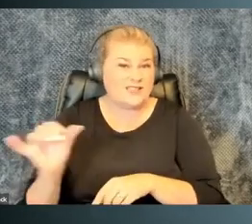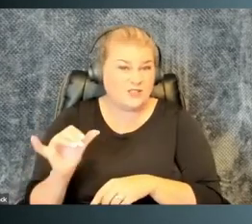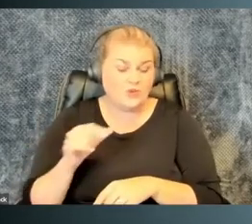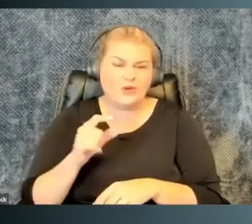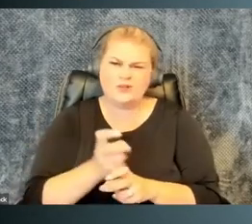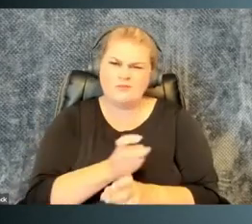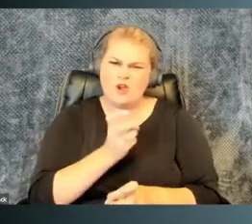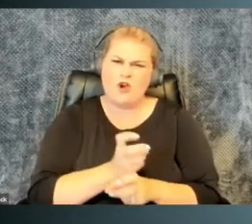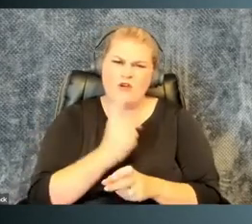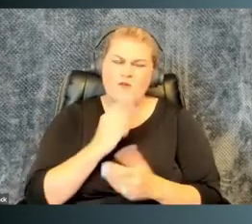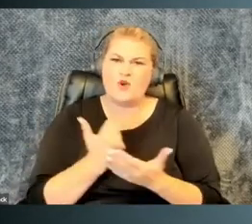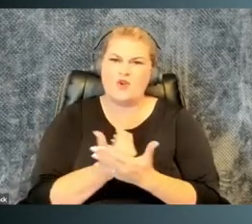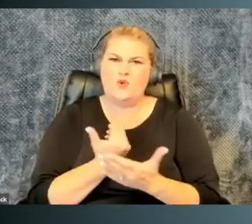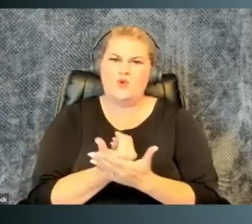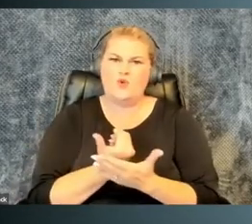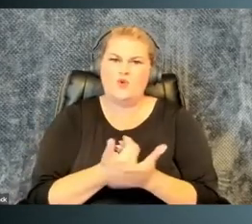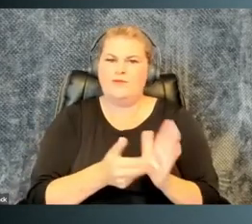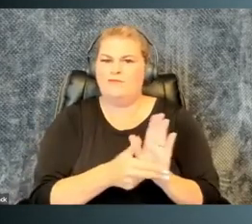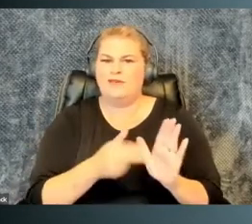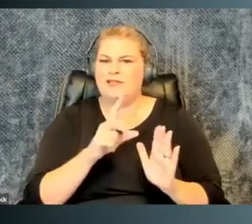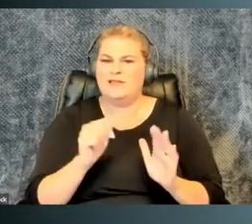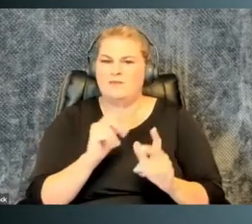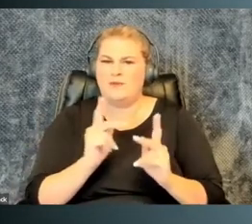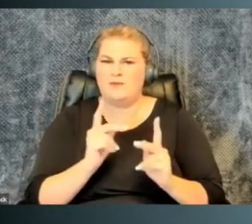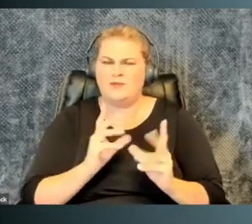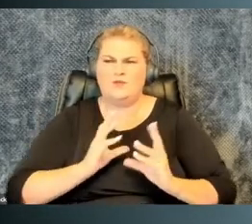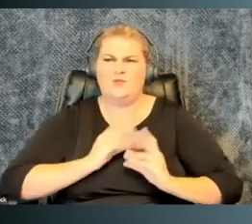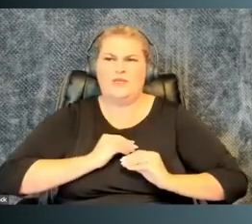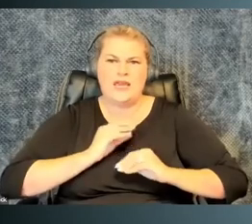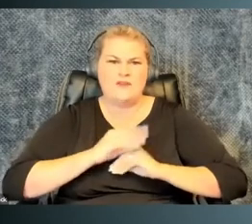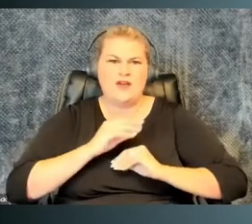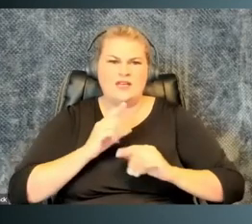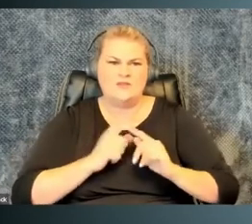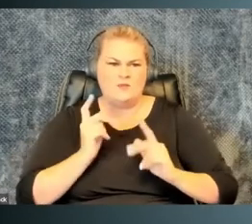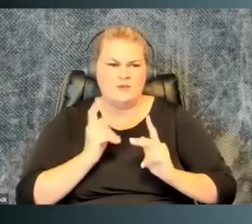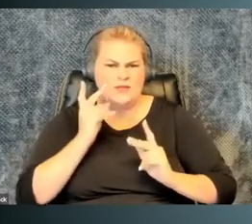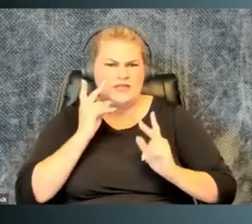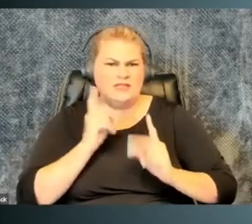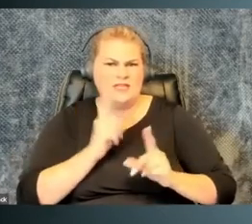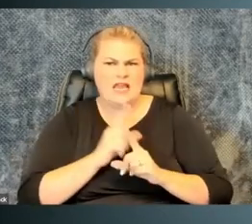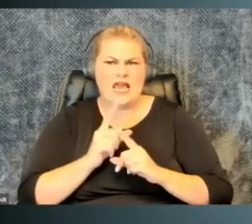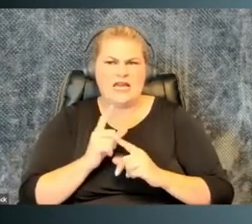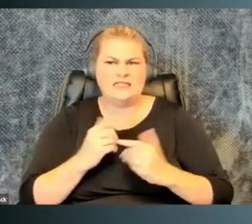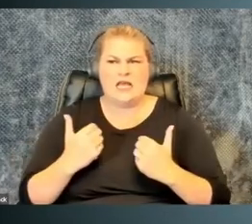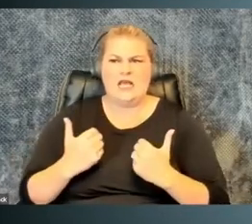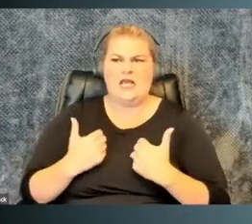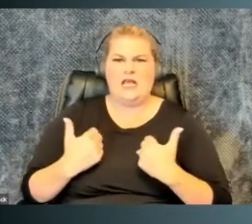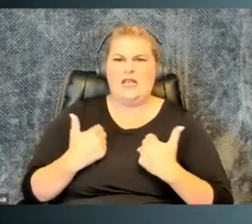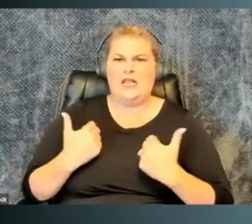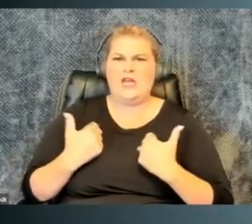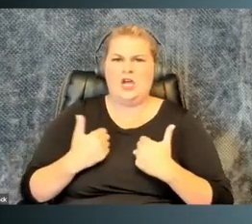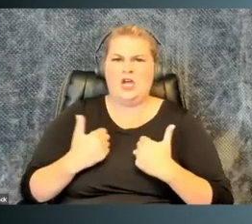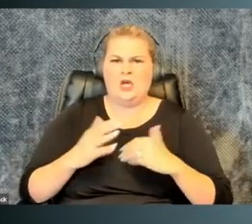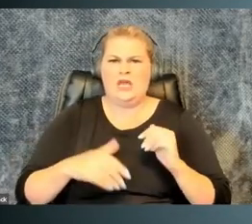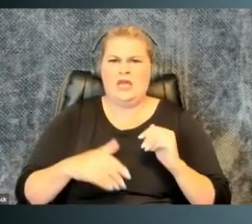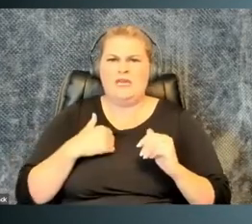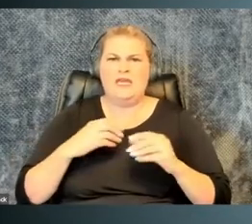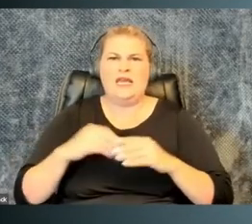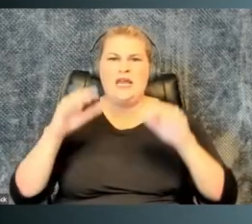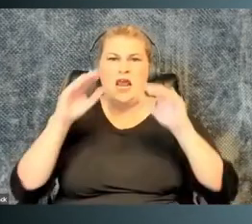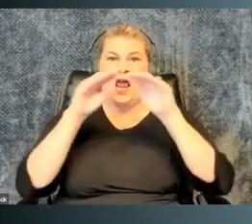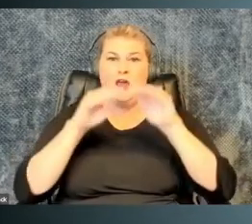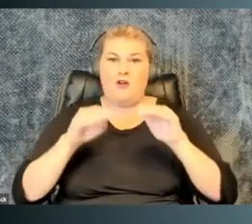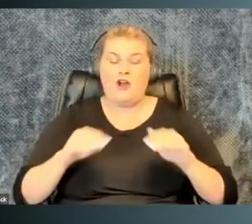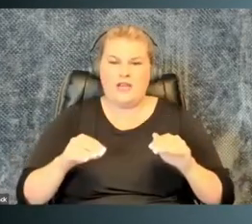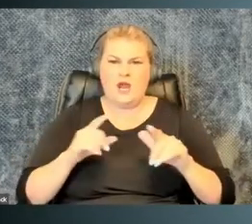and advising sometimes too. This can be hard for newly disabled people to take advice from people they see as junior